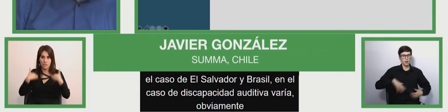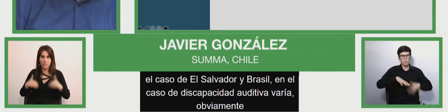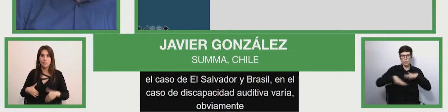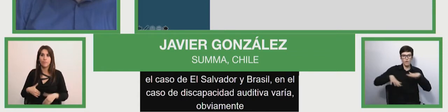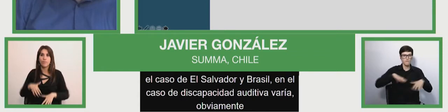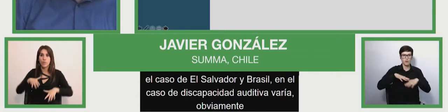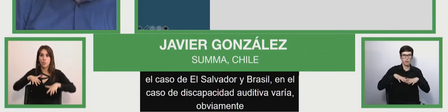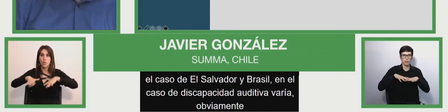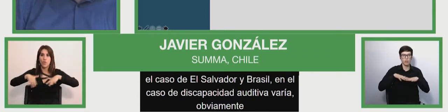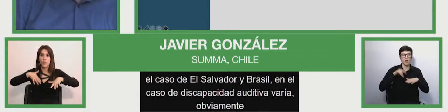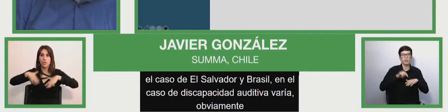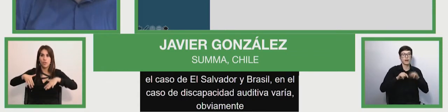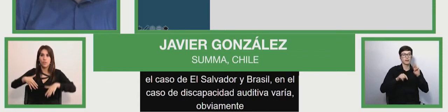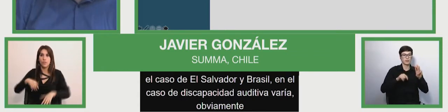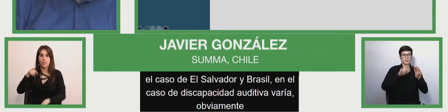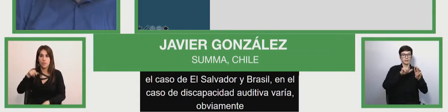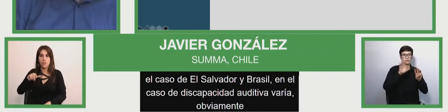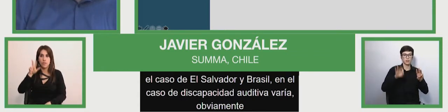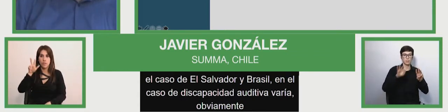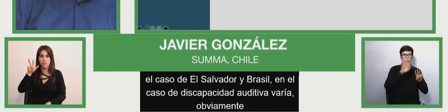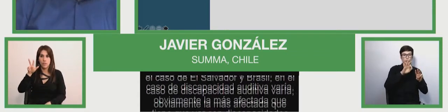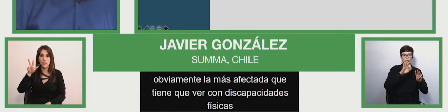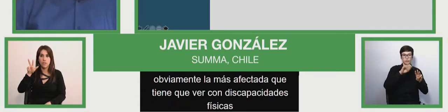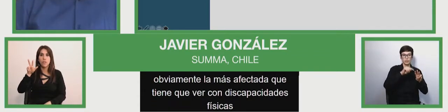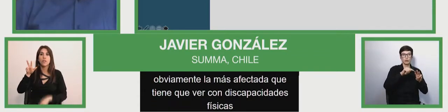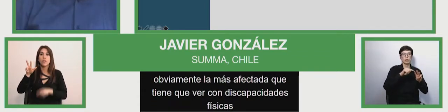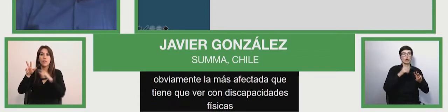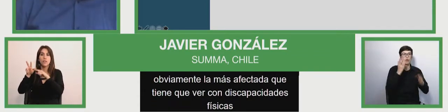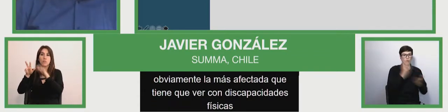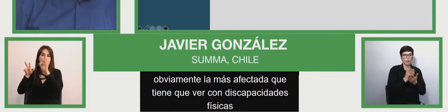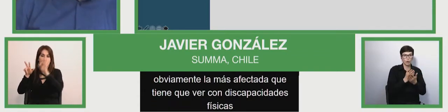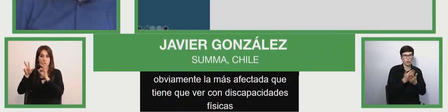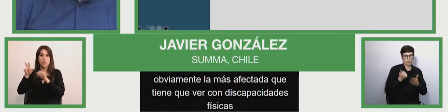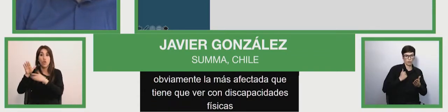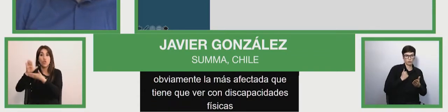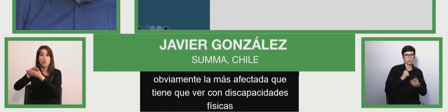35% to 24% in assistance.